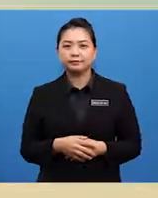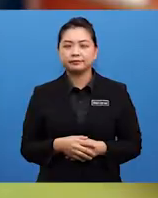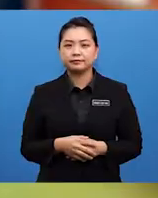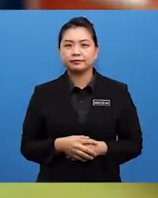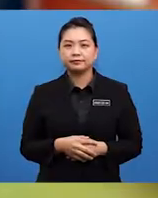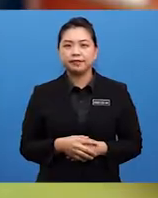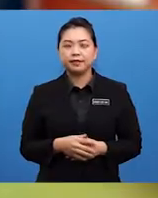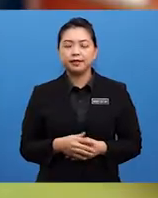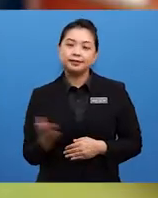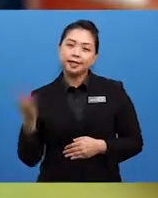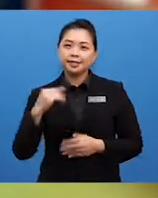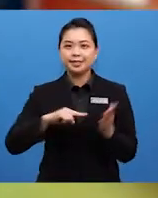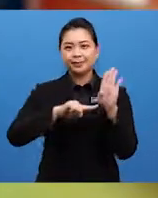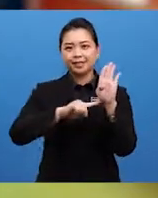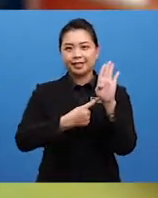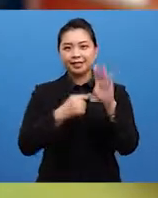Let's begin.